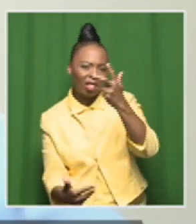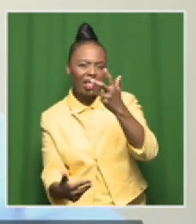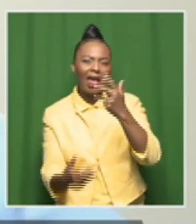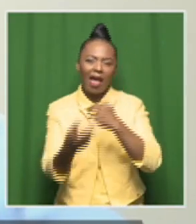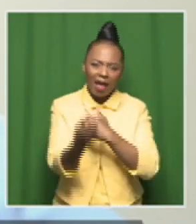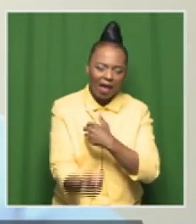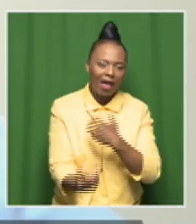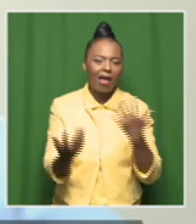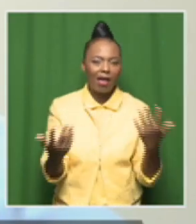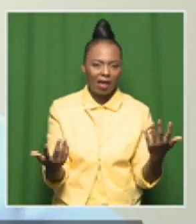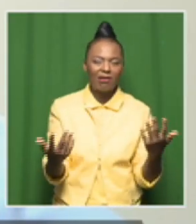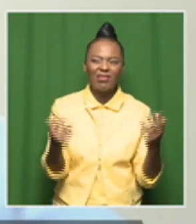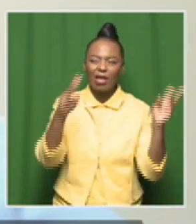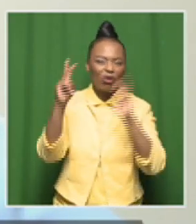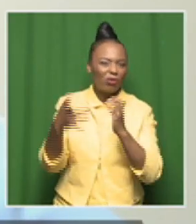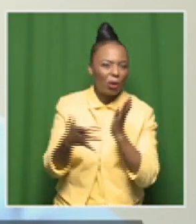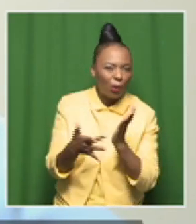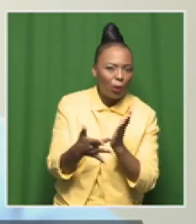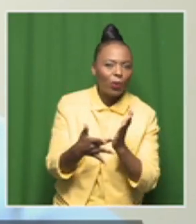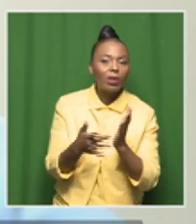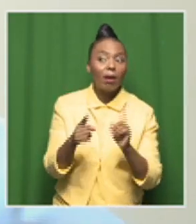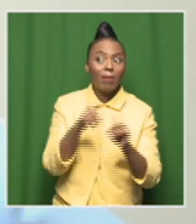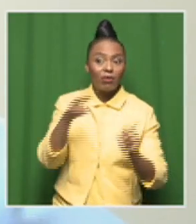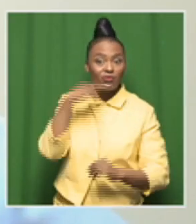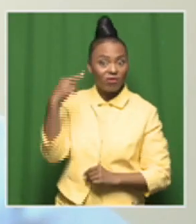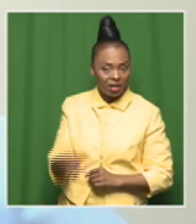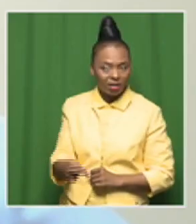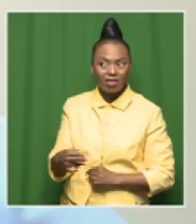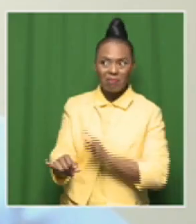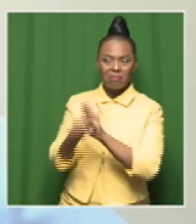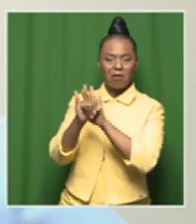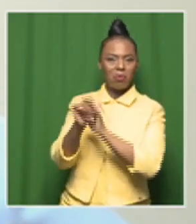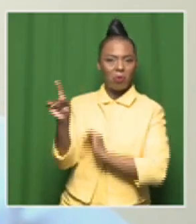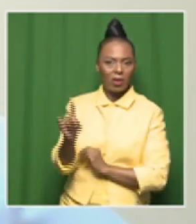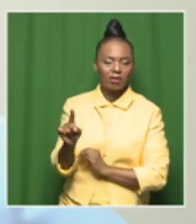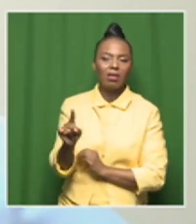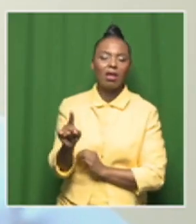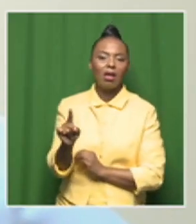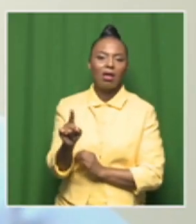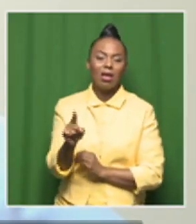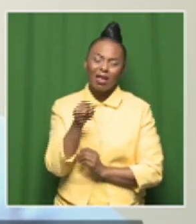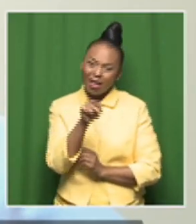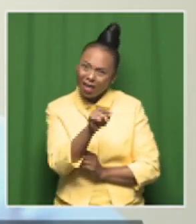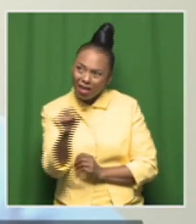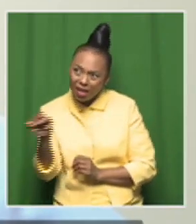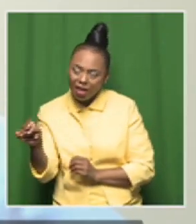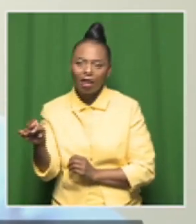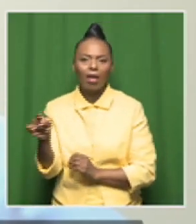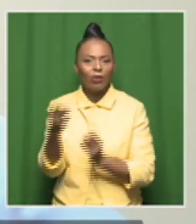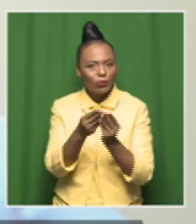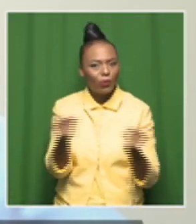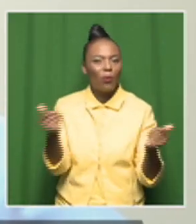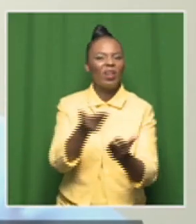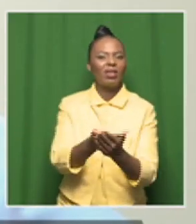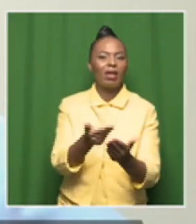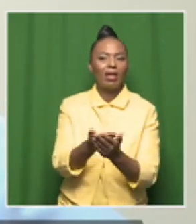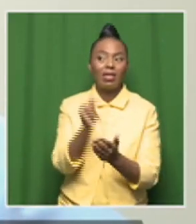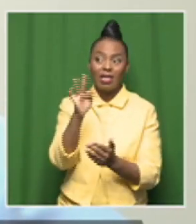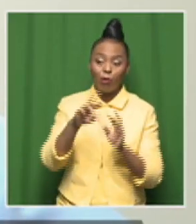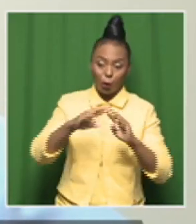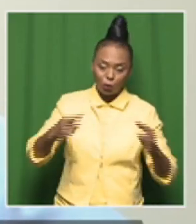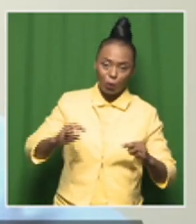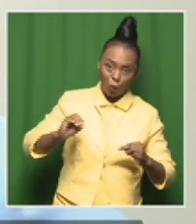reality, what we've seen on the ground is that those can be overcome through the resources and the